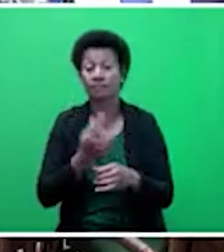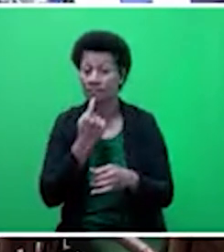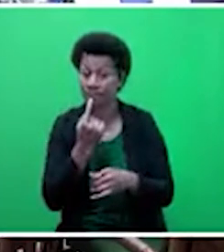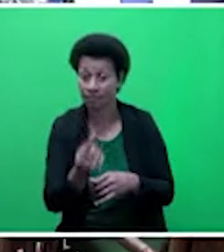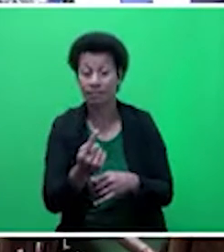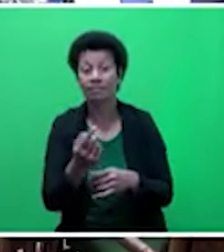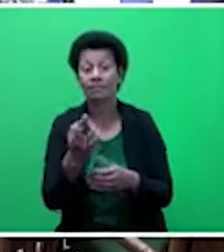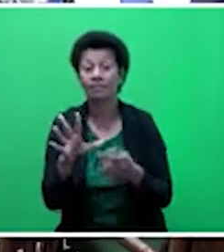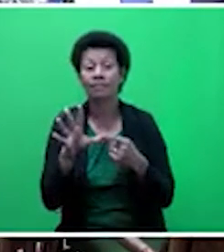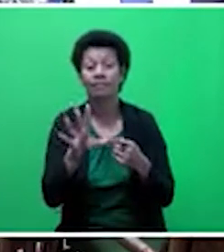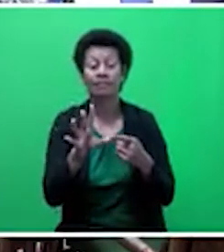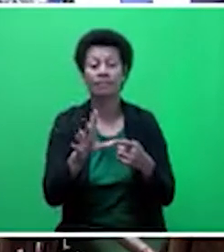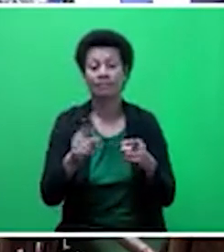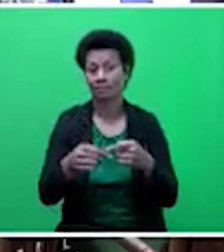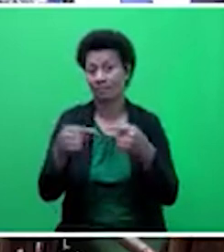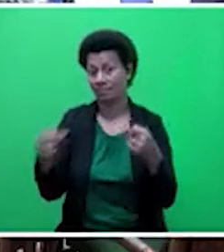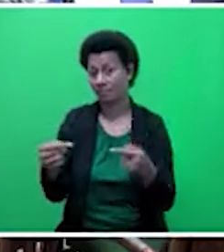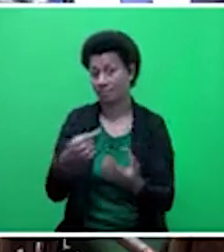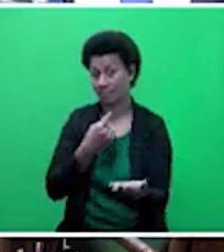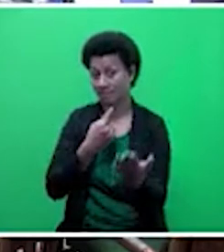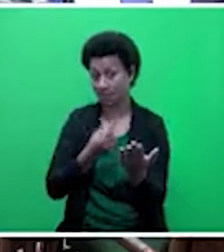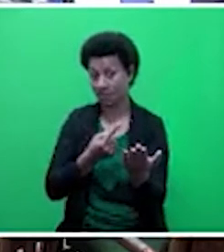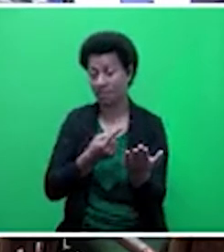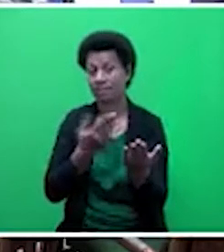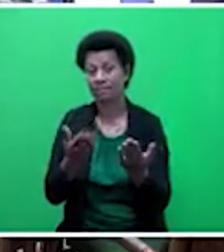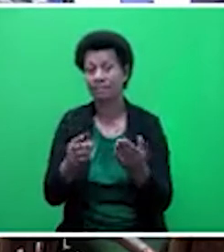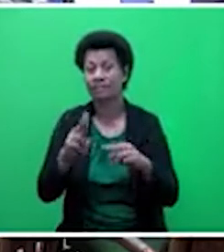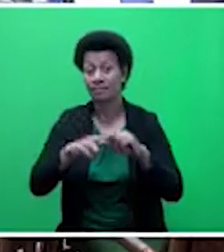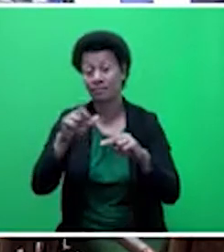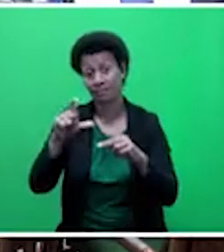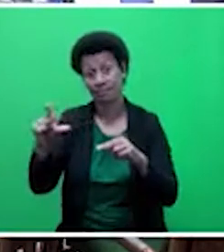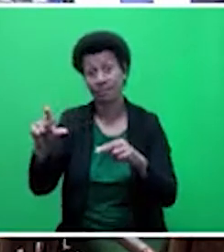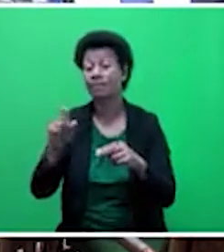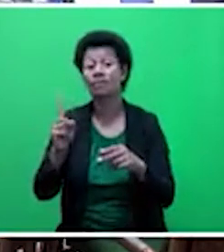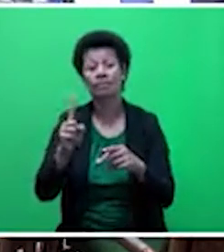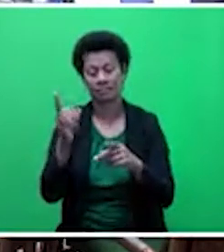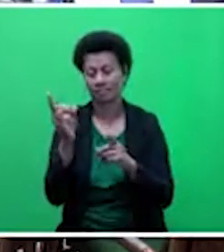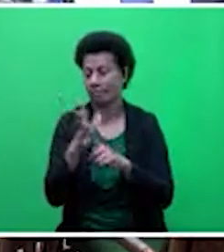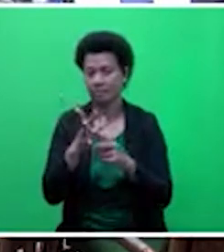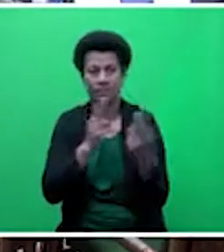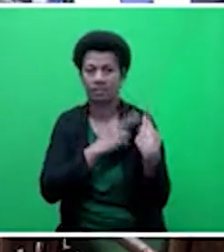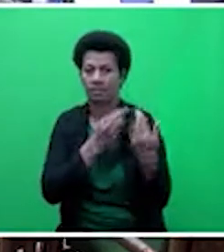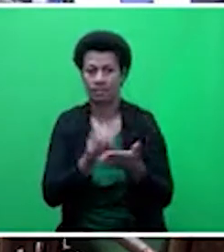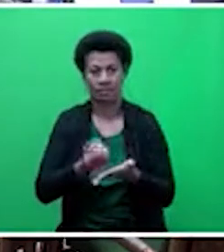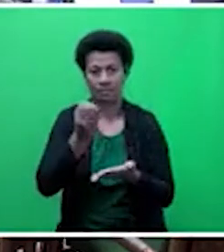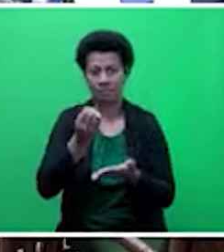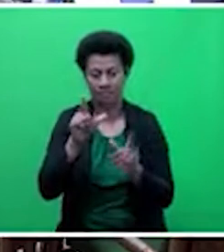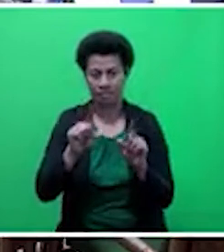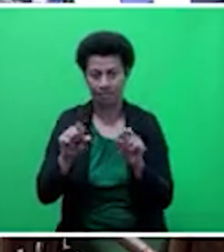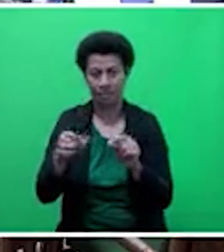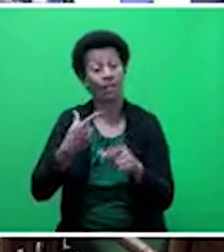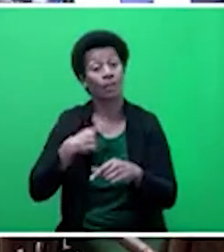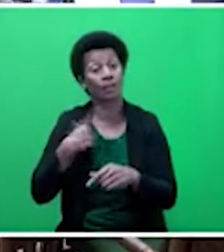in response to what the opposition said. Sir, the FCCC obviously plays a very pivotal role in the economy because it does